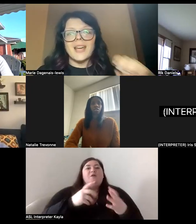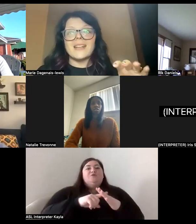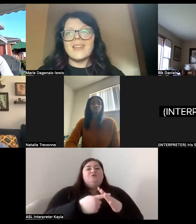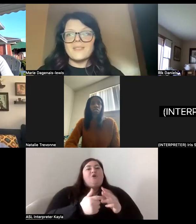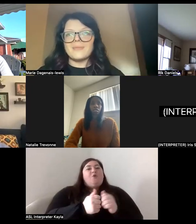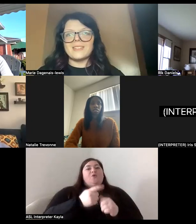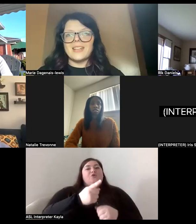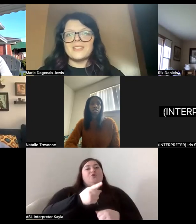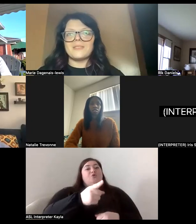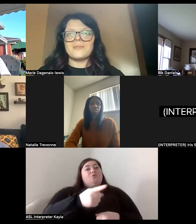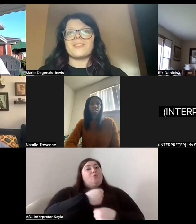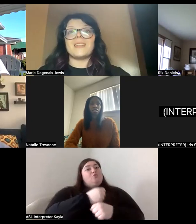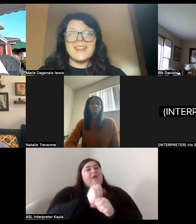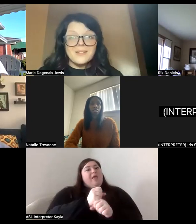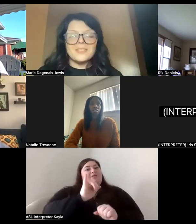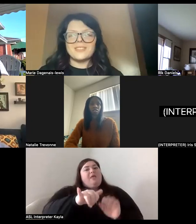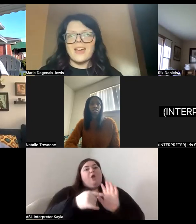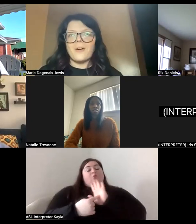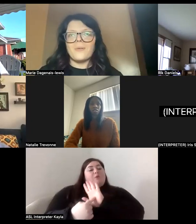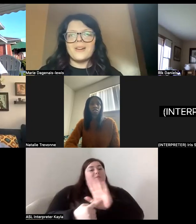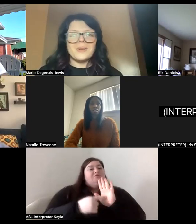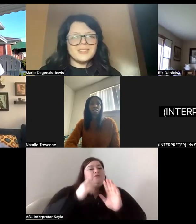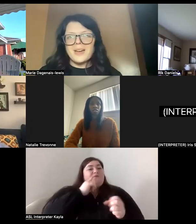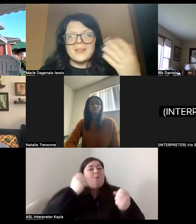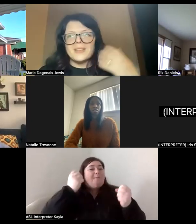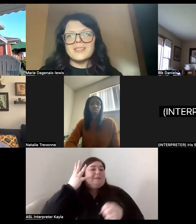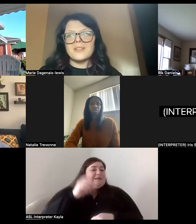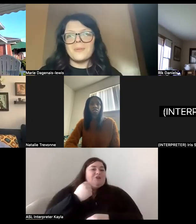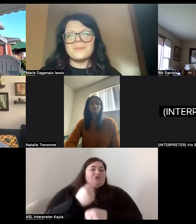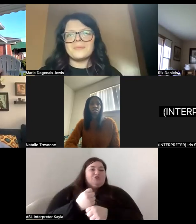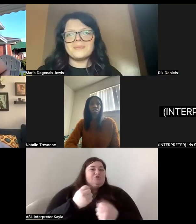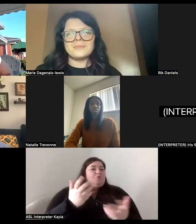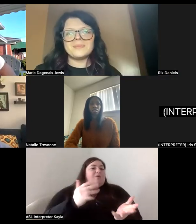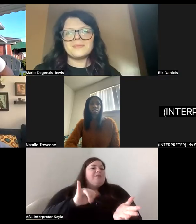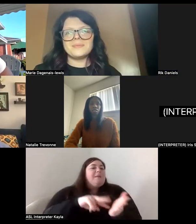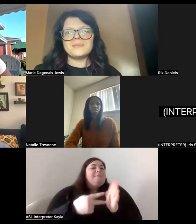creating that representation for years now. What does that mean to you?